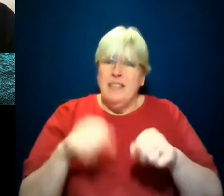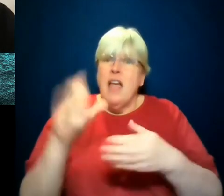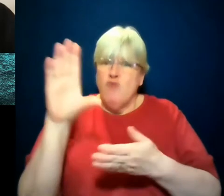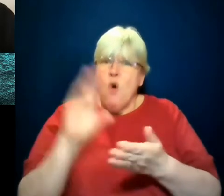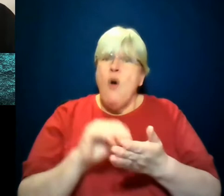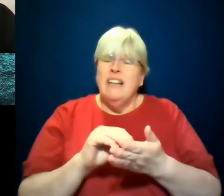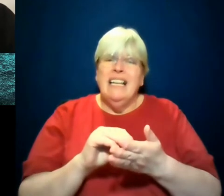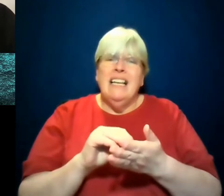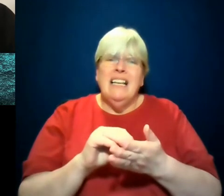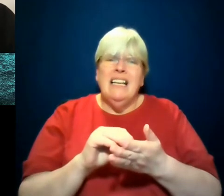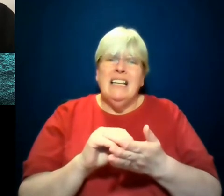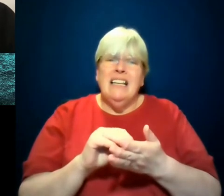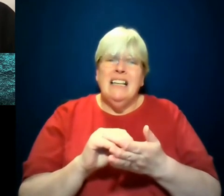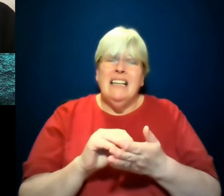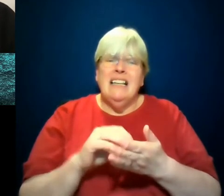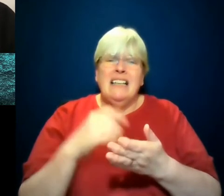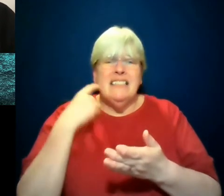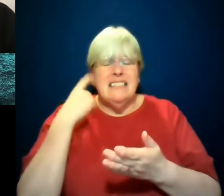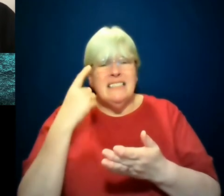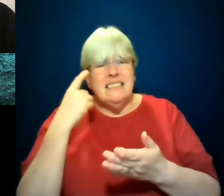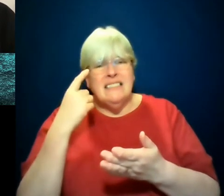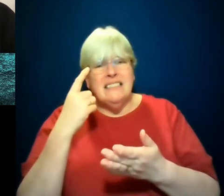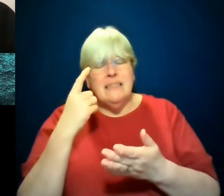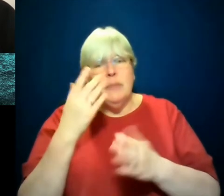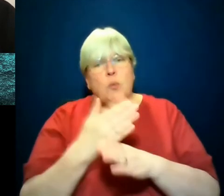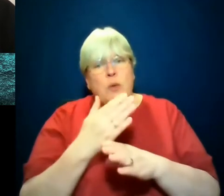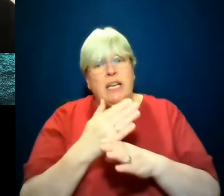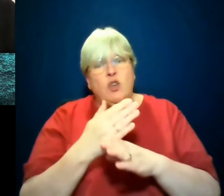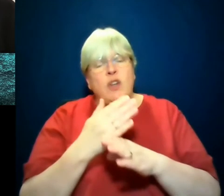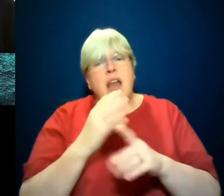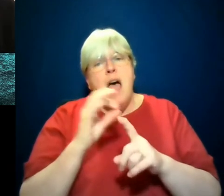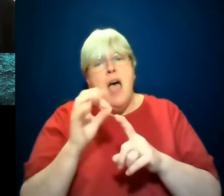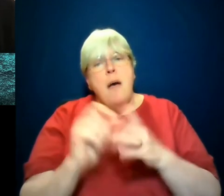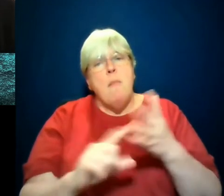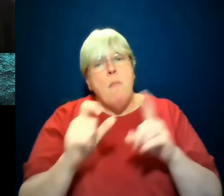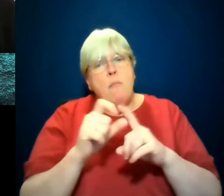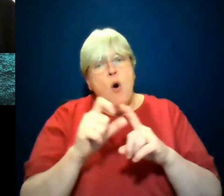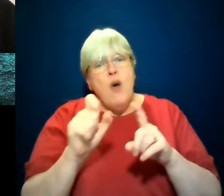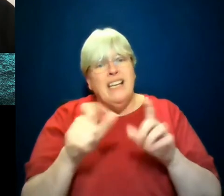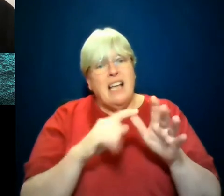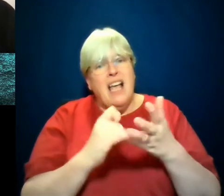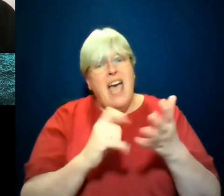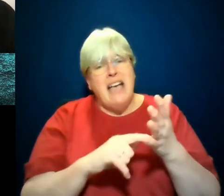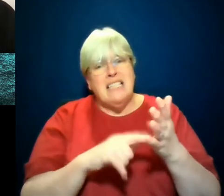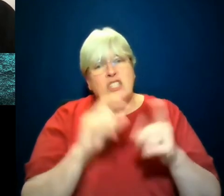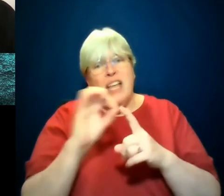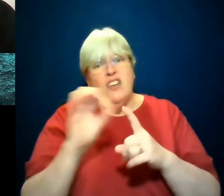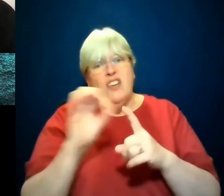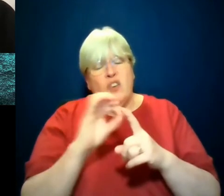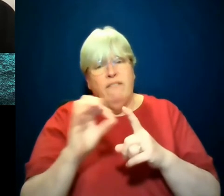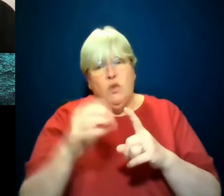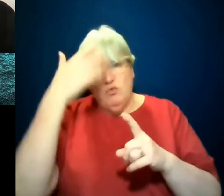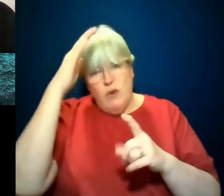listening to this podcast that interviewed Trump supporters after the insurrection. And